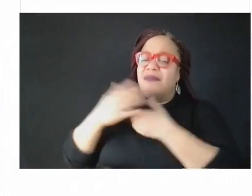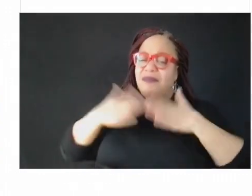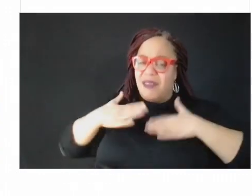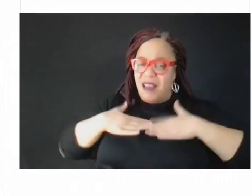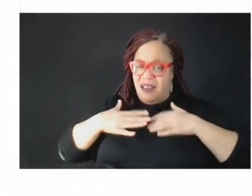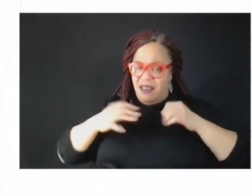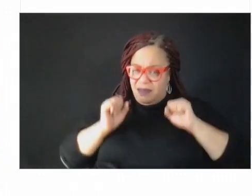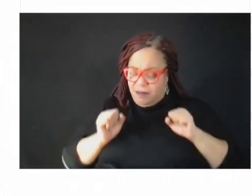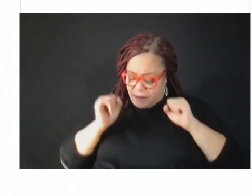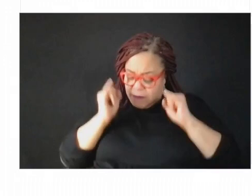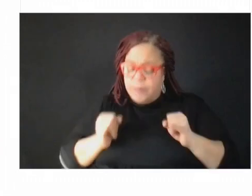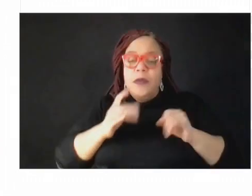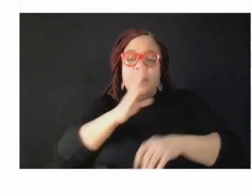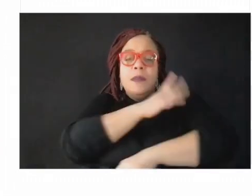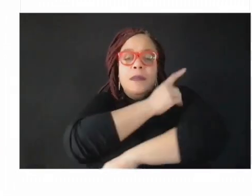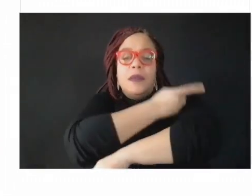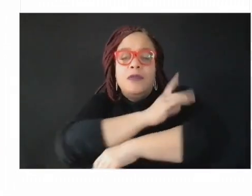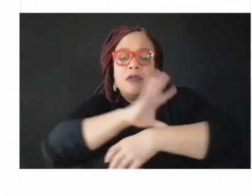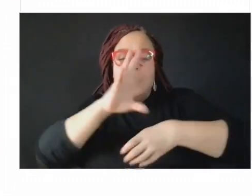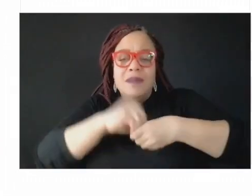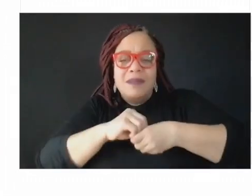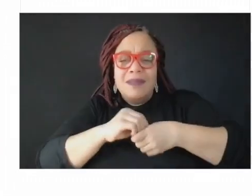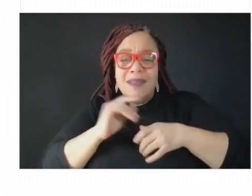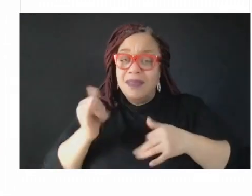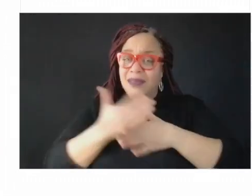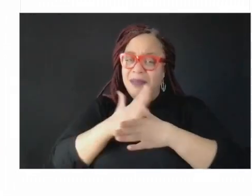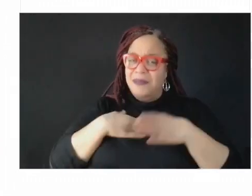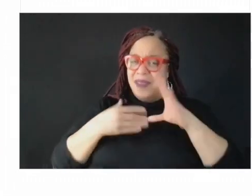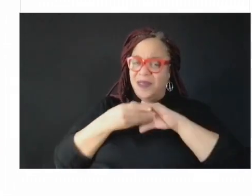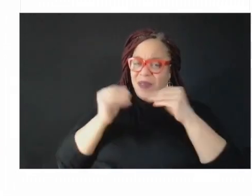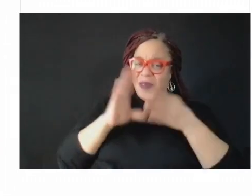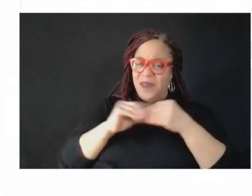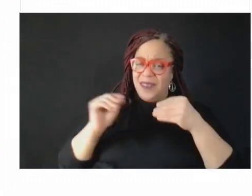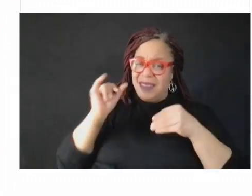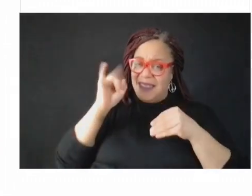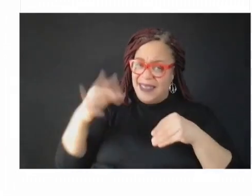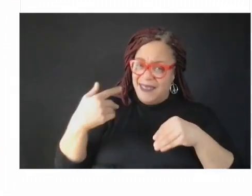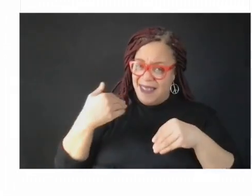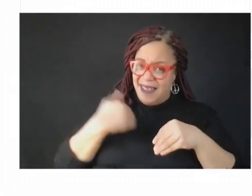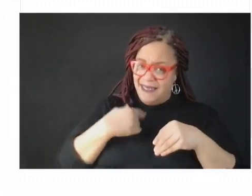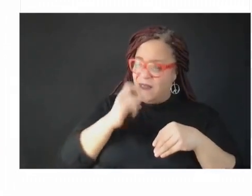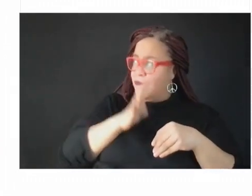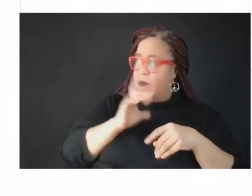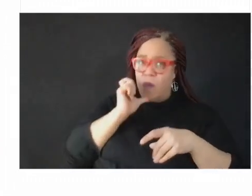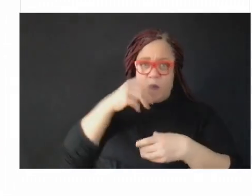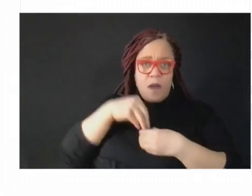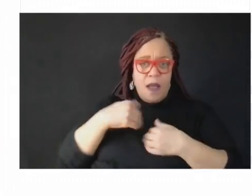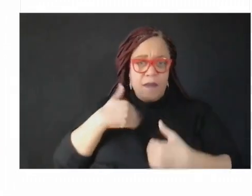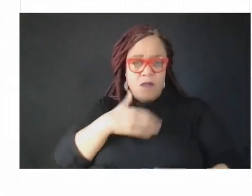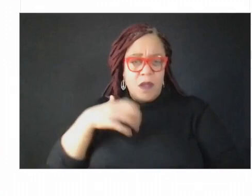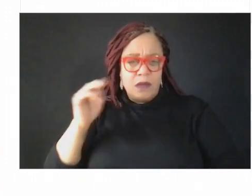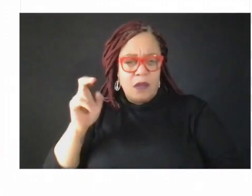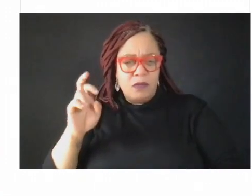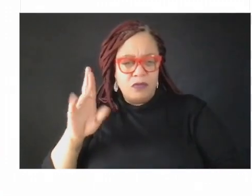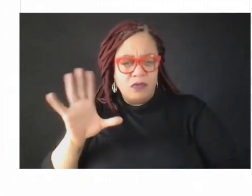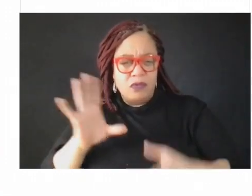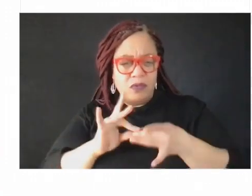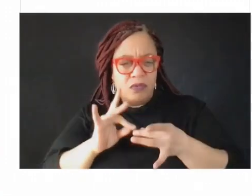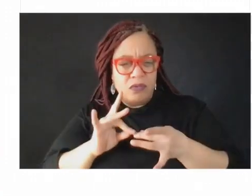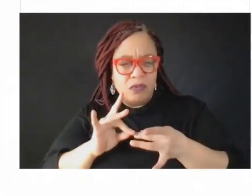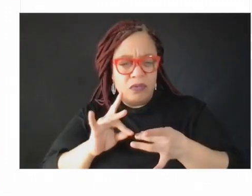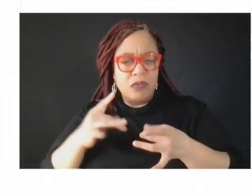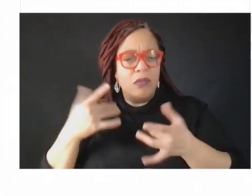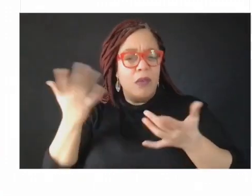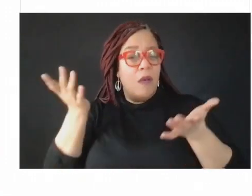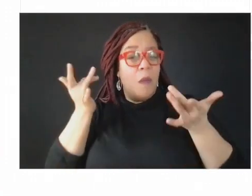stories, that if I had a woman with breast cancer, I couldn't talk about my aunt who had breast cancer because it would be crossing the lines. That is